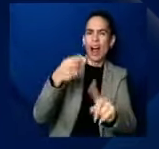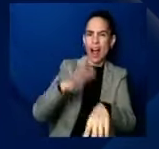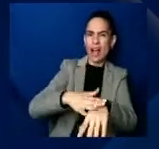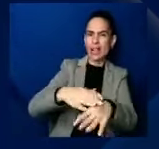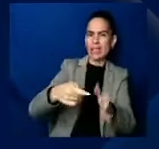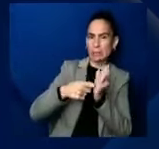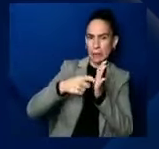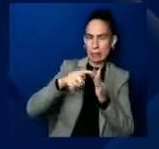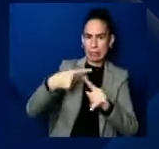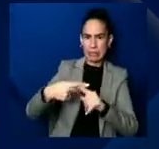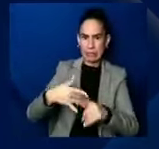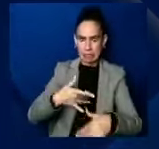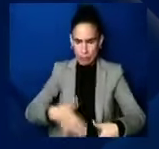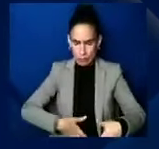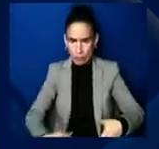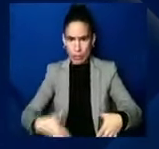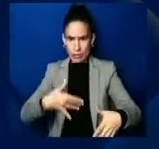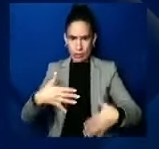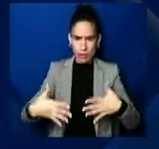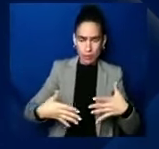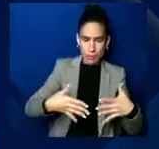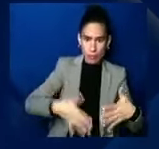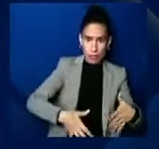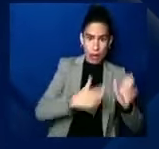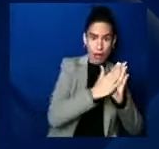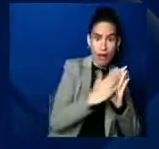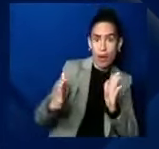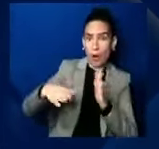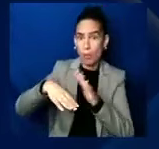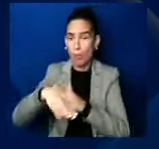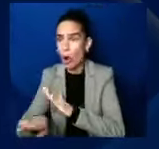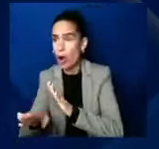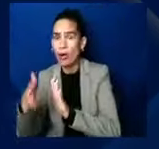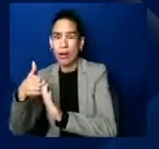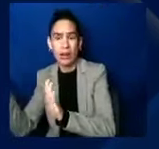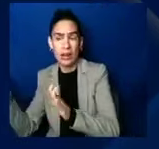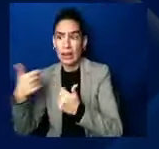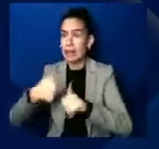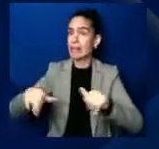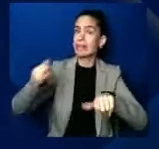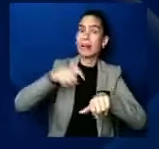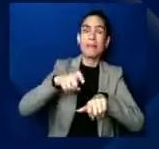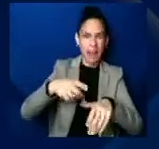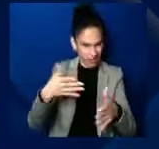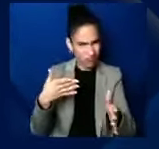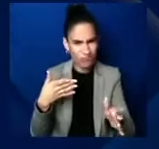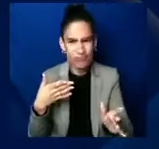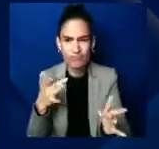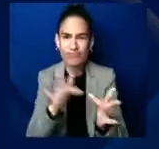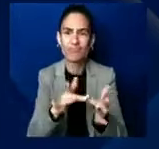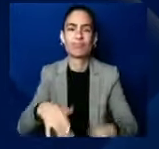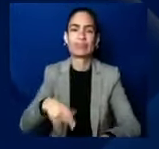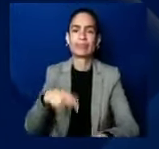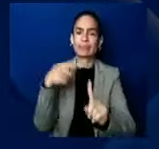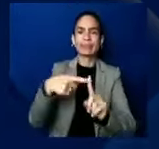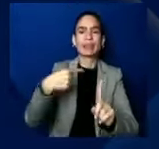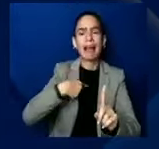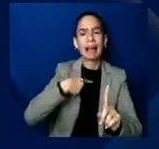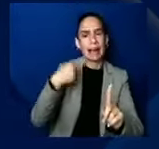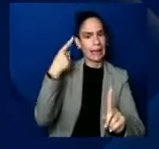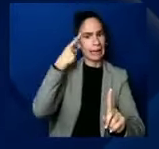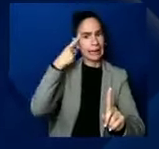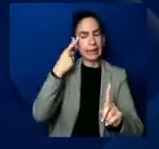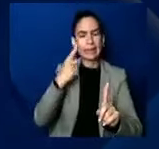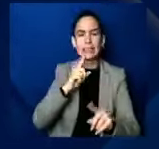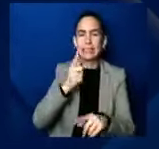through, uh, birth and then beyond. And, and I do think in the best case scenario, you're going to have